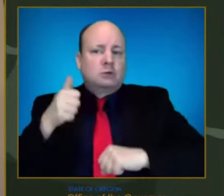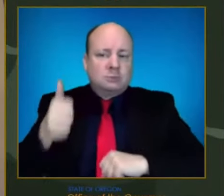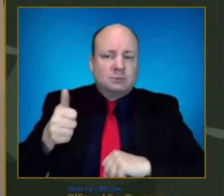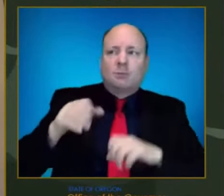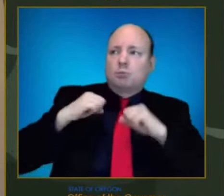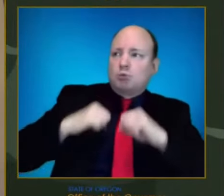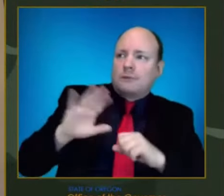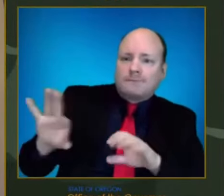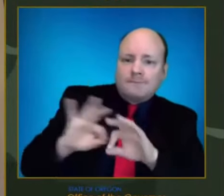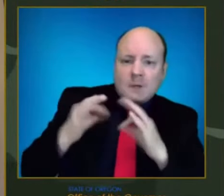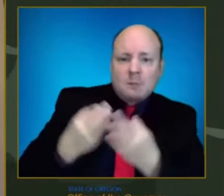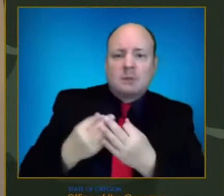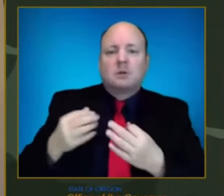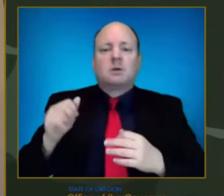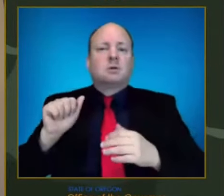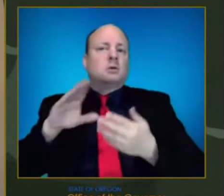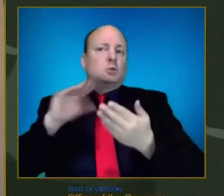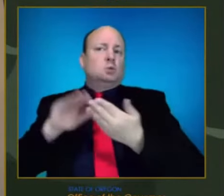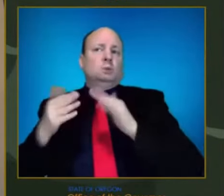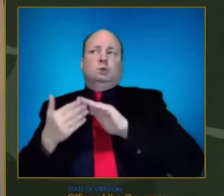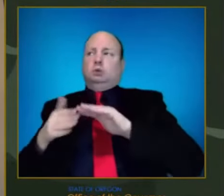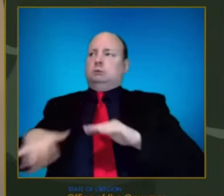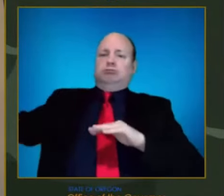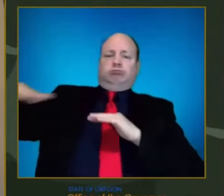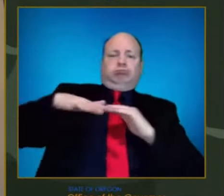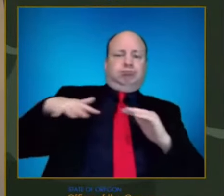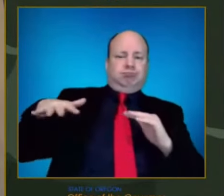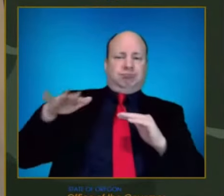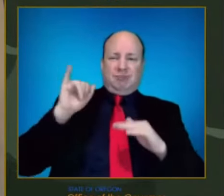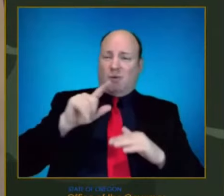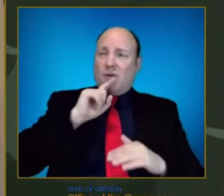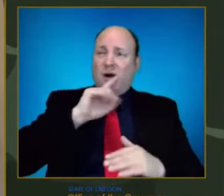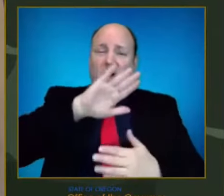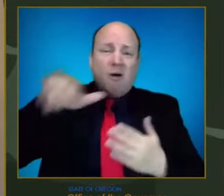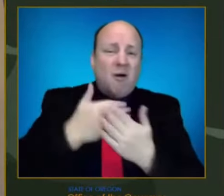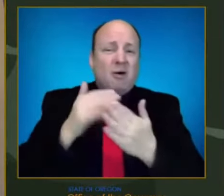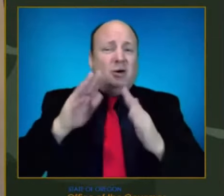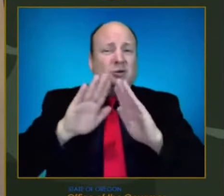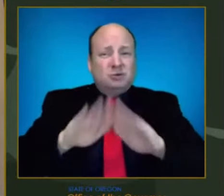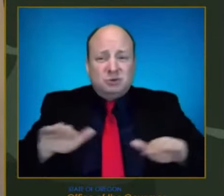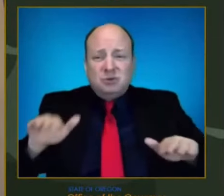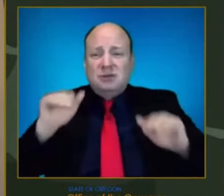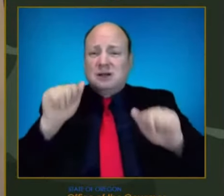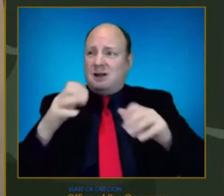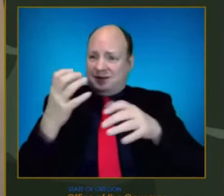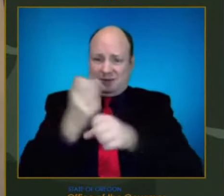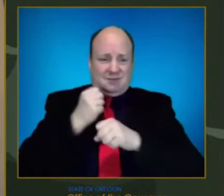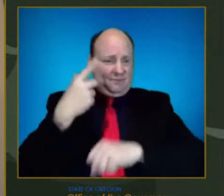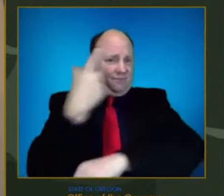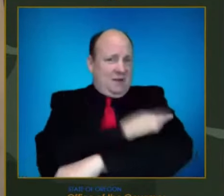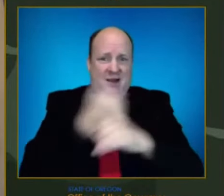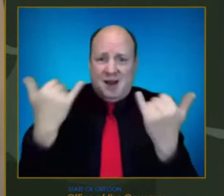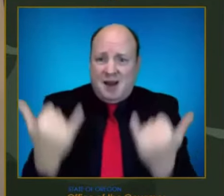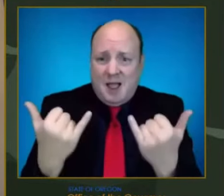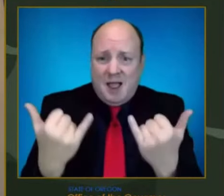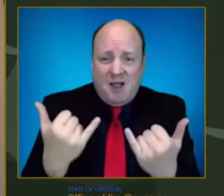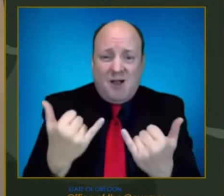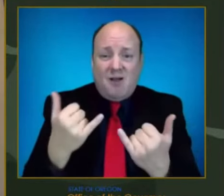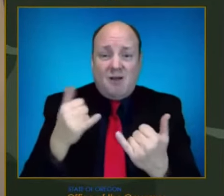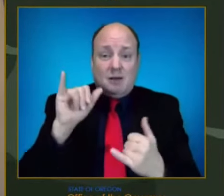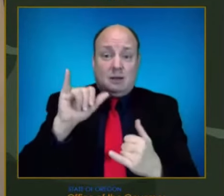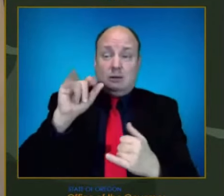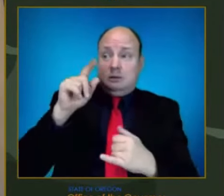Almost all students now are eligible for vaccines, and we've seen incredible uptake, not just in our older adolescents, but in the youngest students.